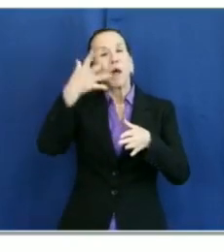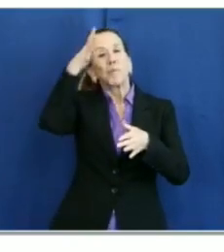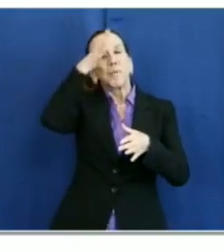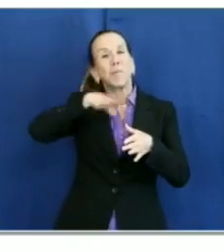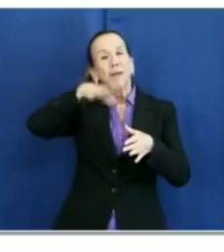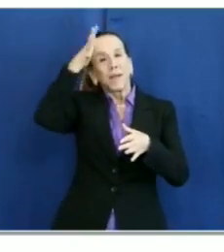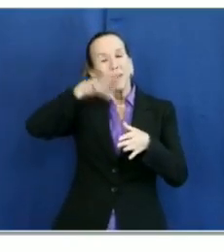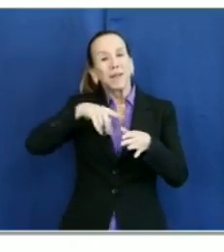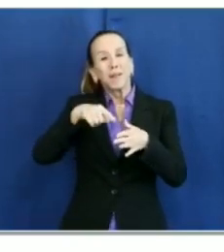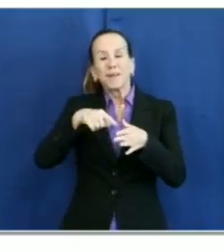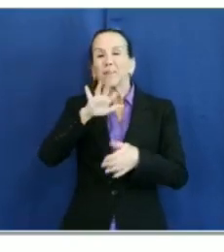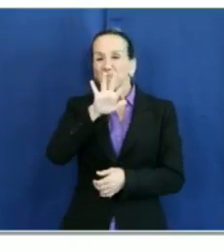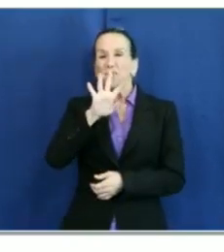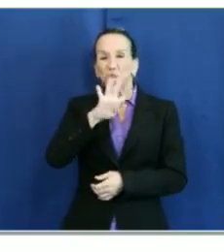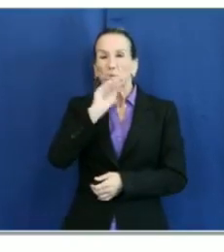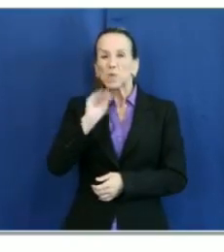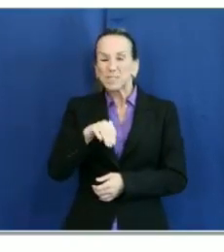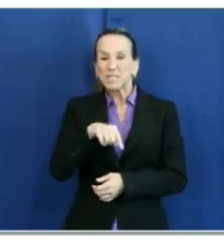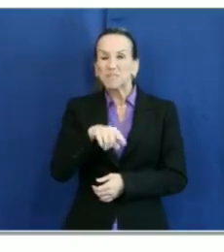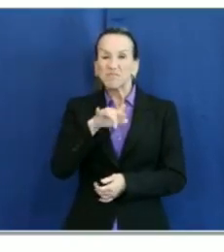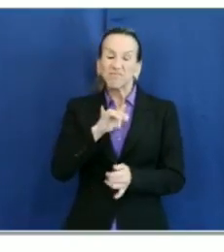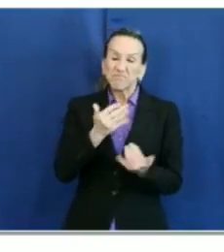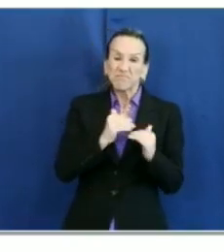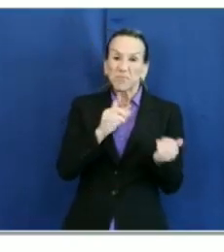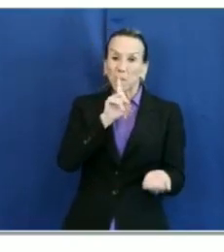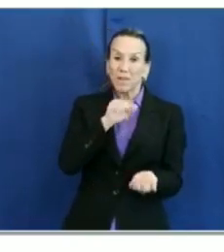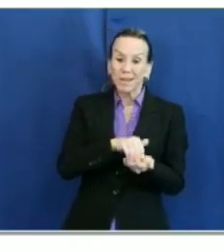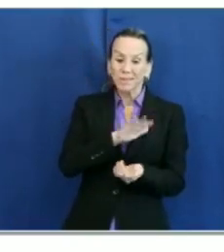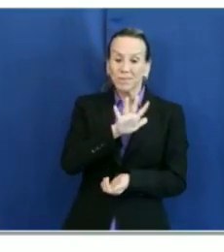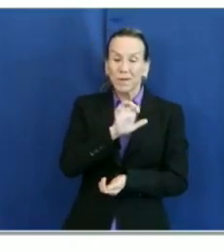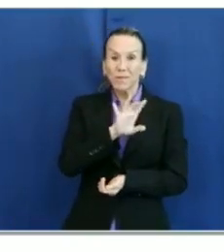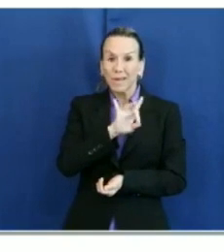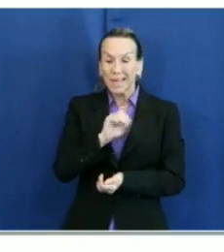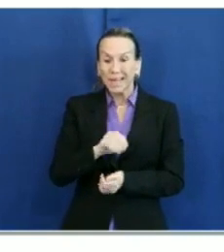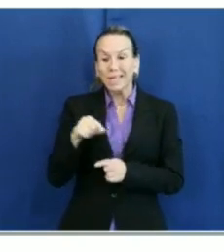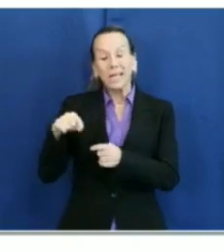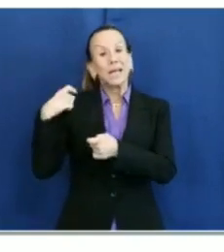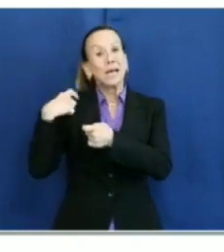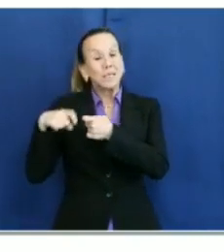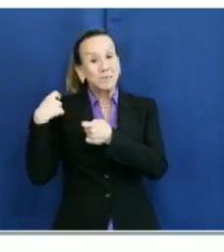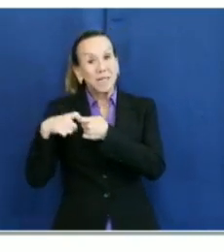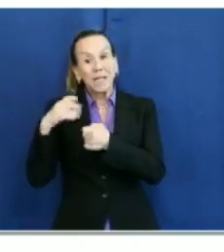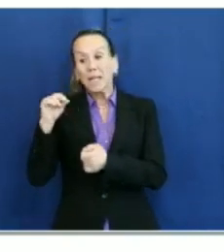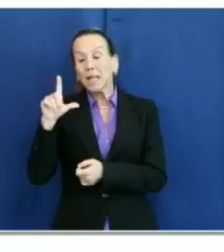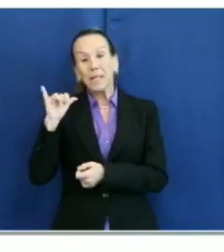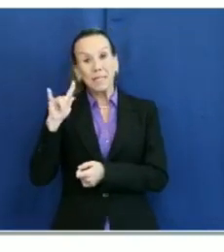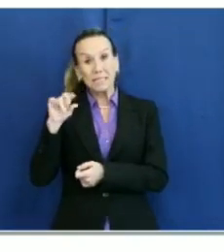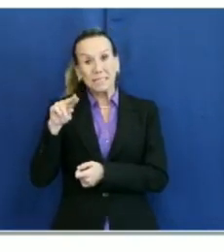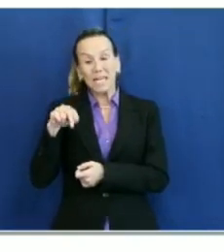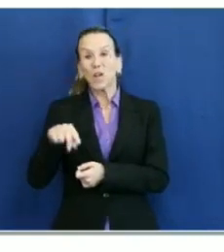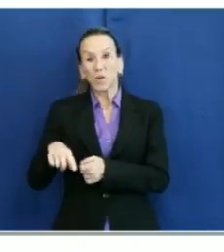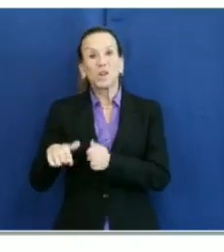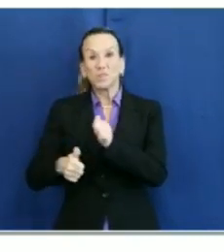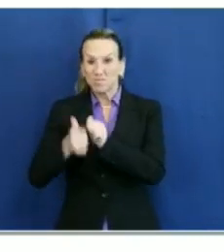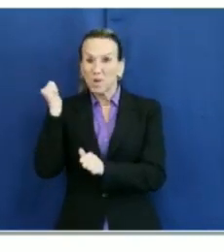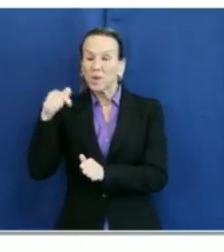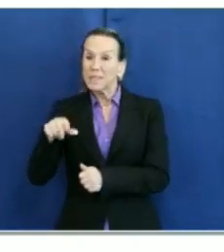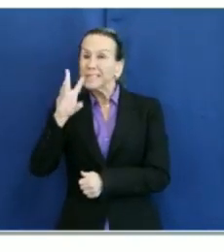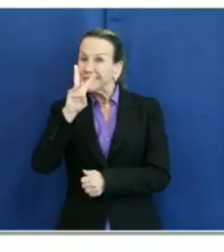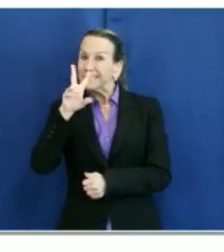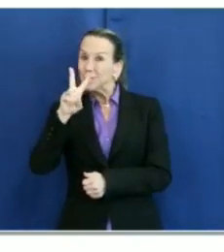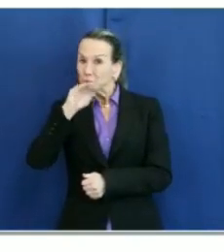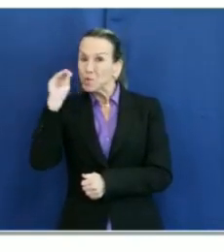at 54%, 1,580. Hispanics and Latinos represent the majority at